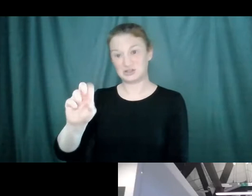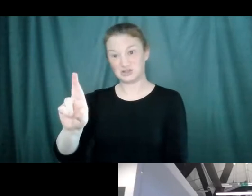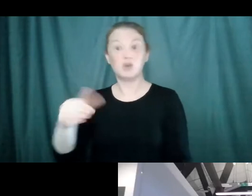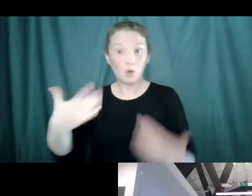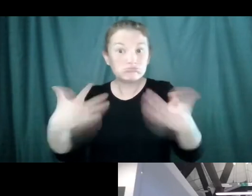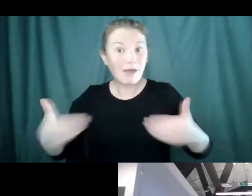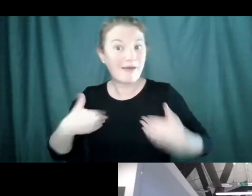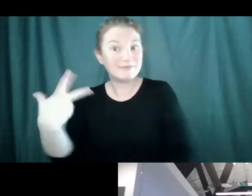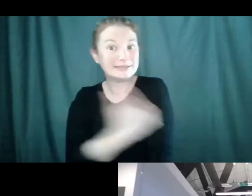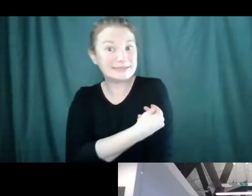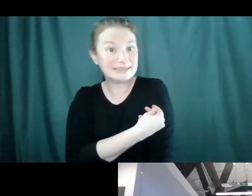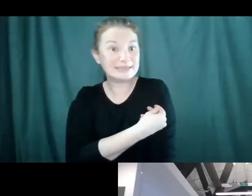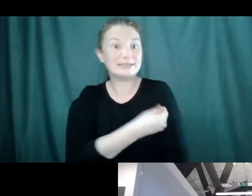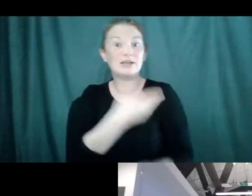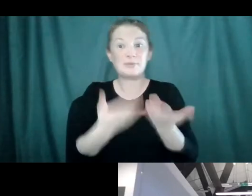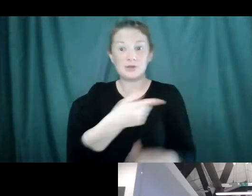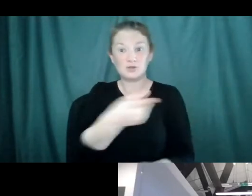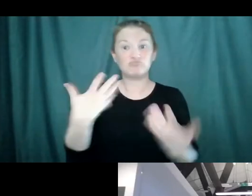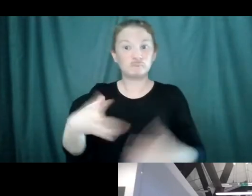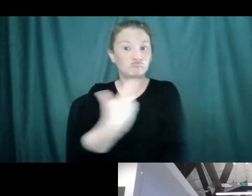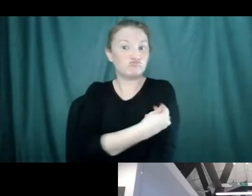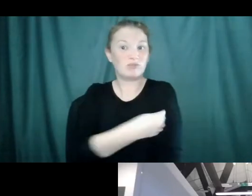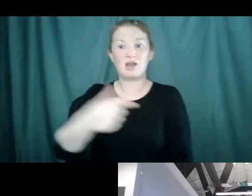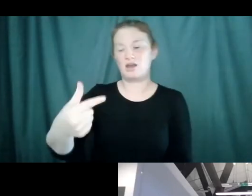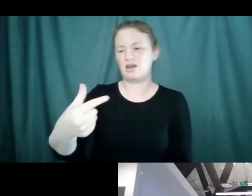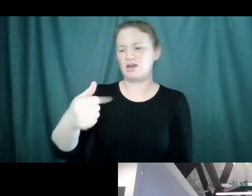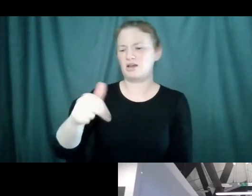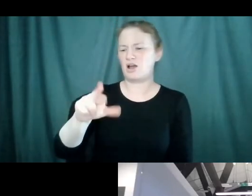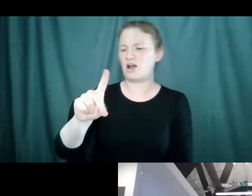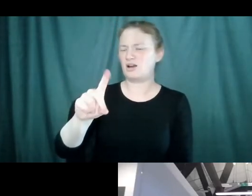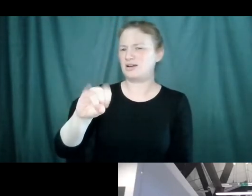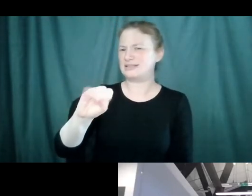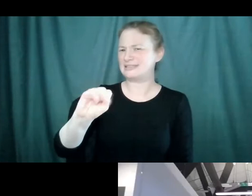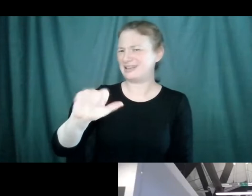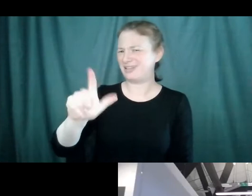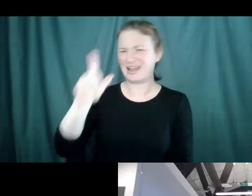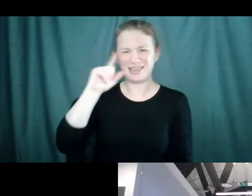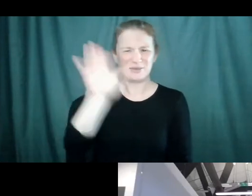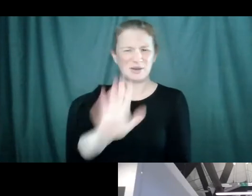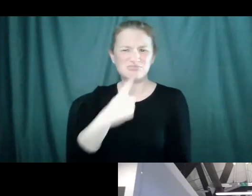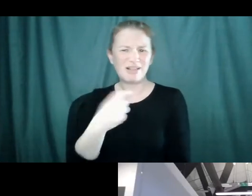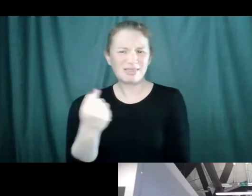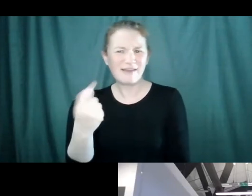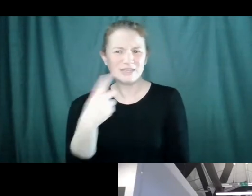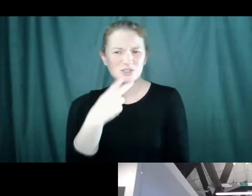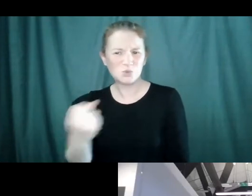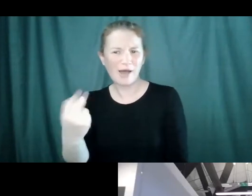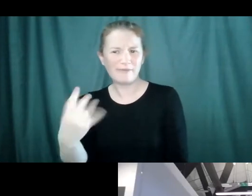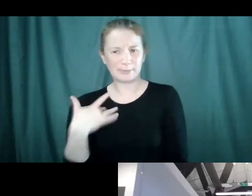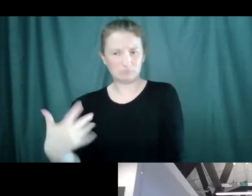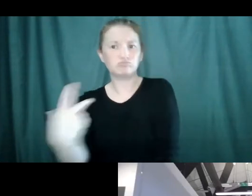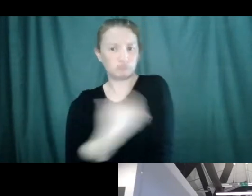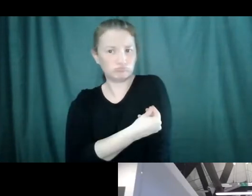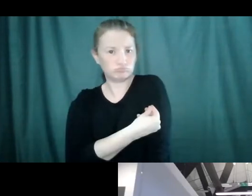any of you have ever had a Gardasil vaccine, I think you get it when you're like, 11, 12. That will